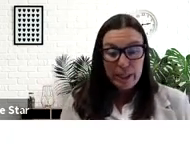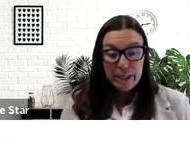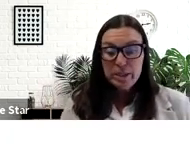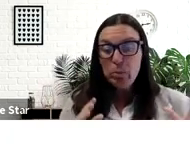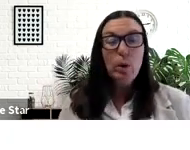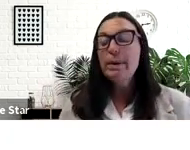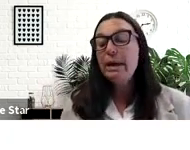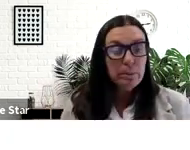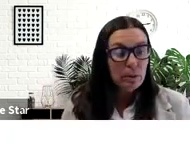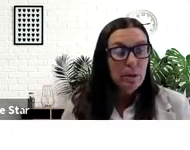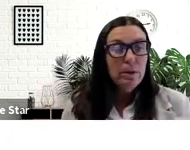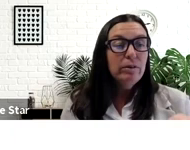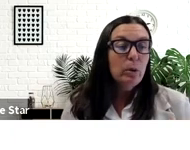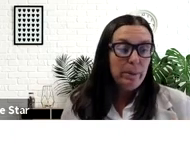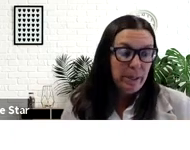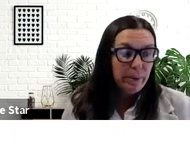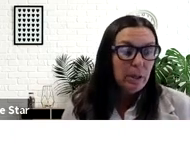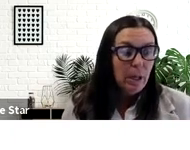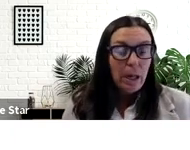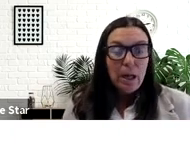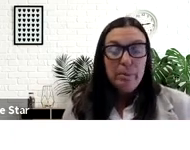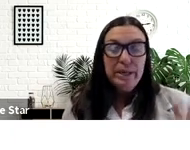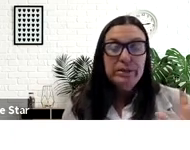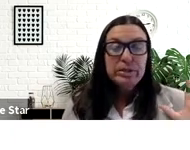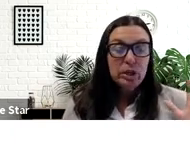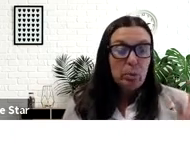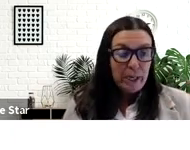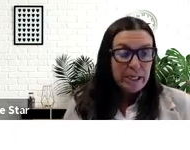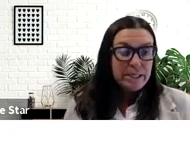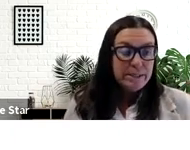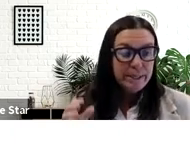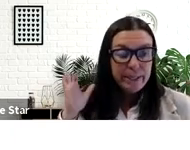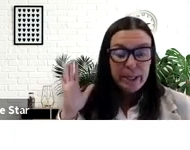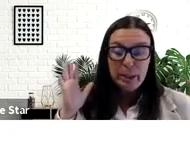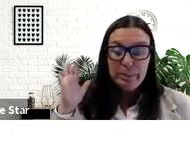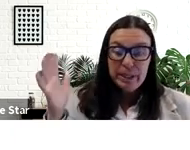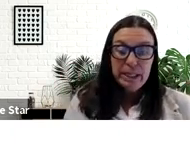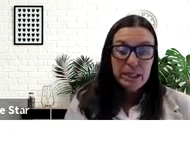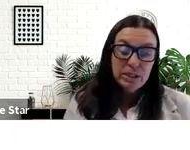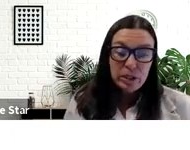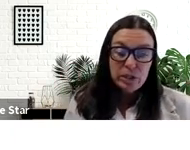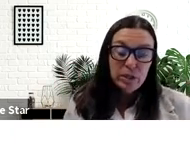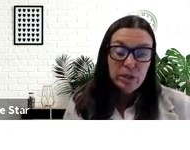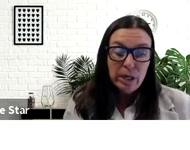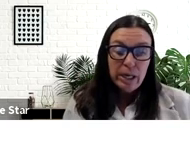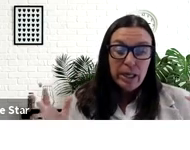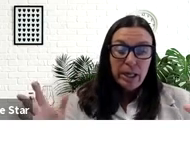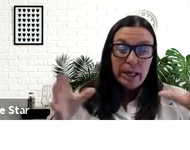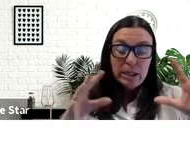to make it more palatable for white people. I use the term whiteness in conjunction